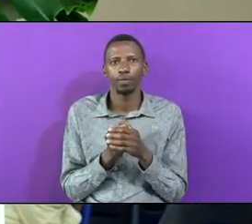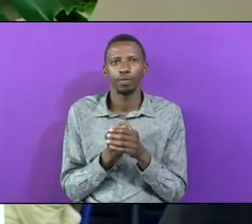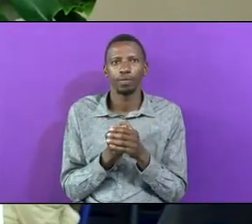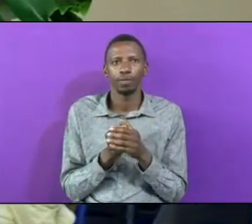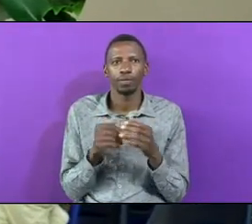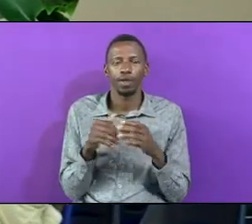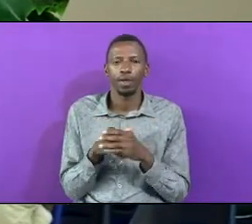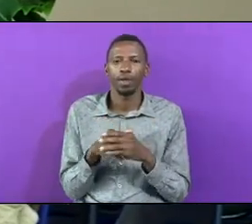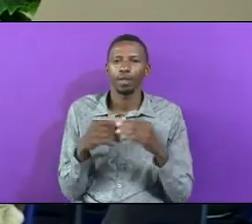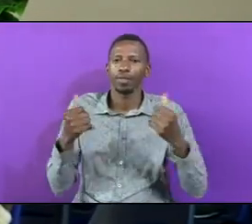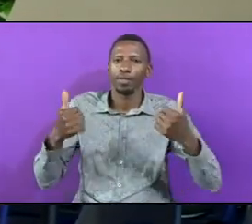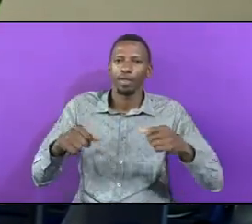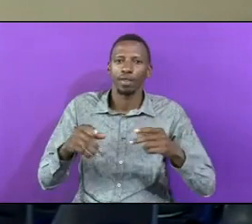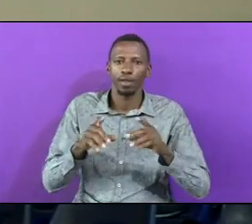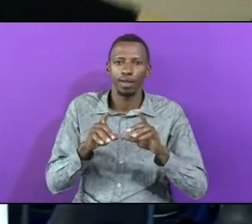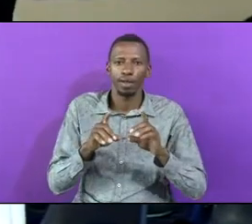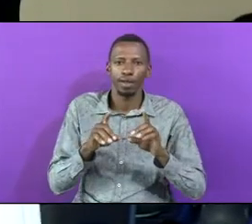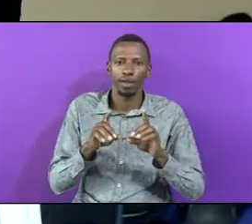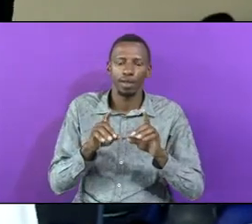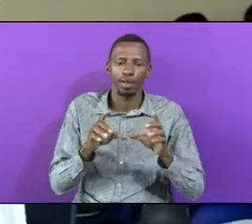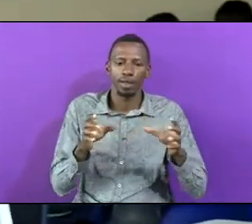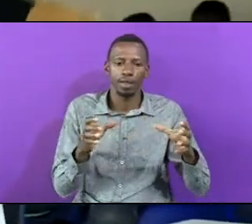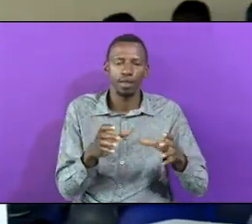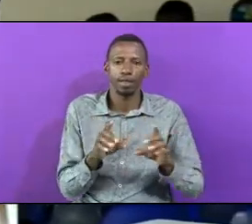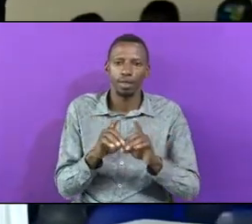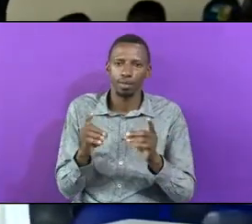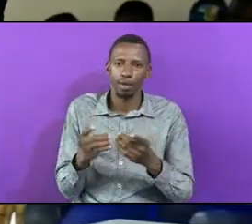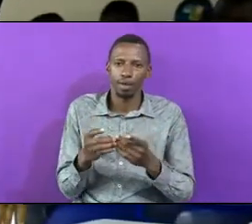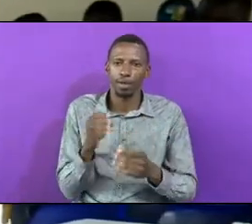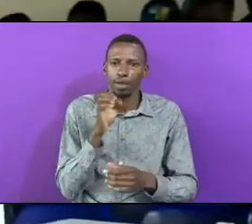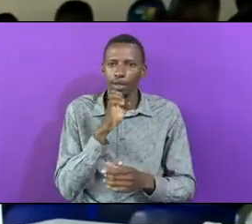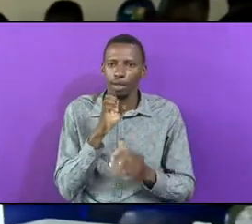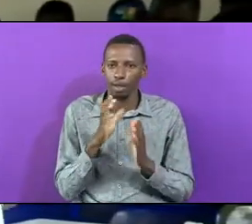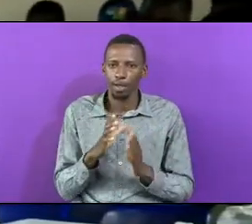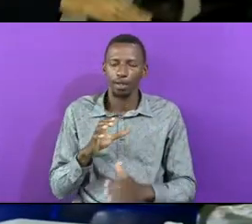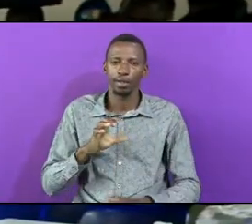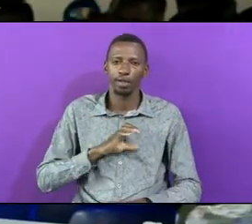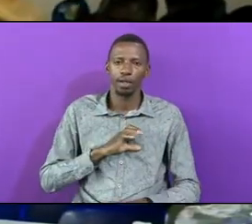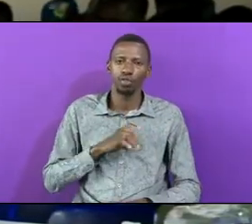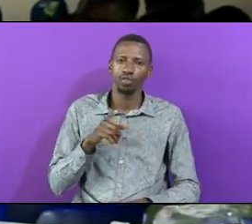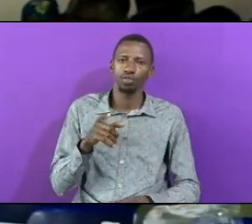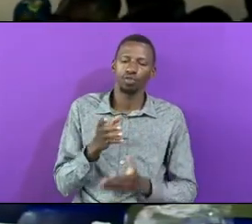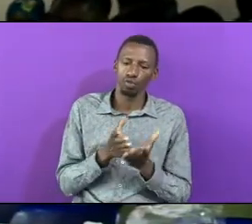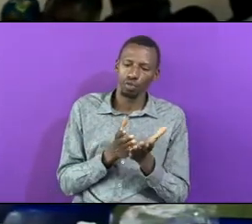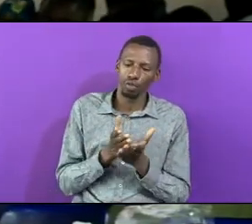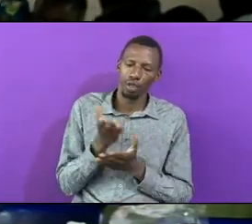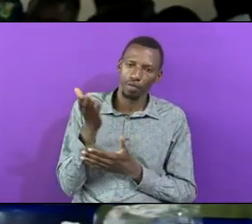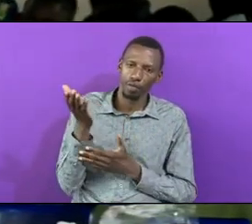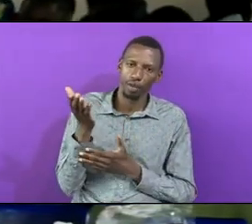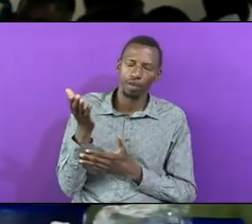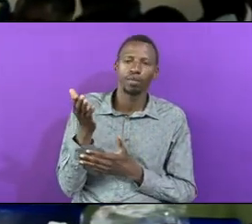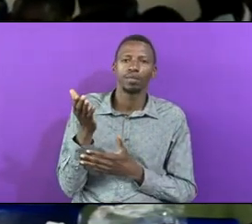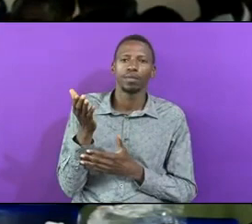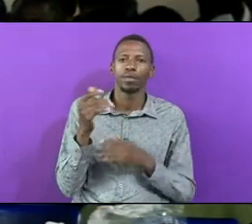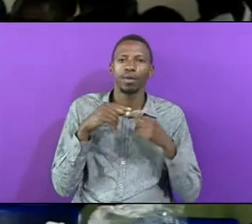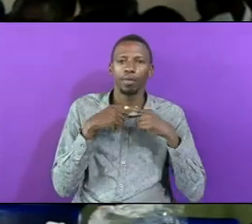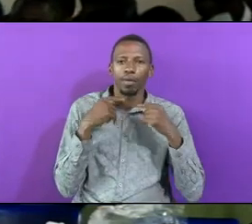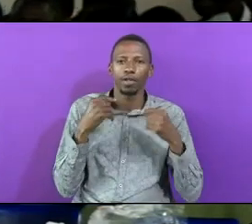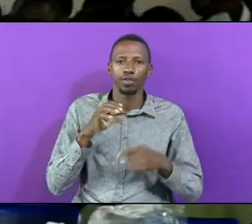In Whatever Departments In Elders Council You Serve In Pastoral Council But Who Are You